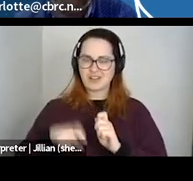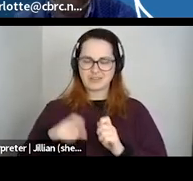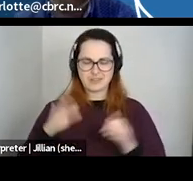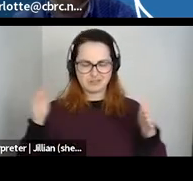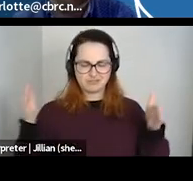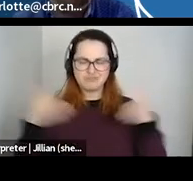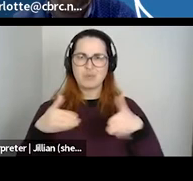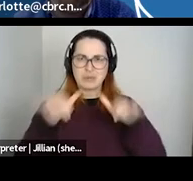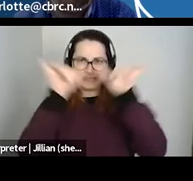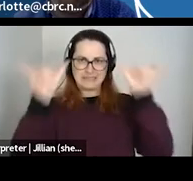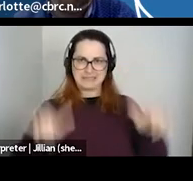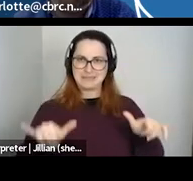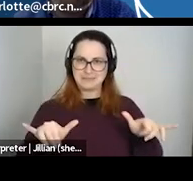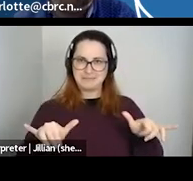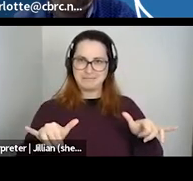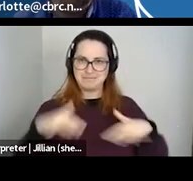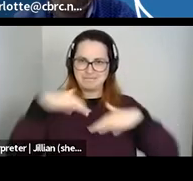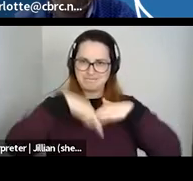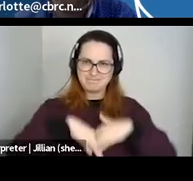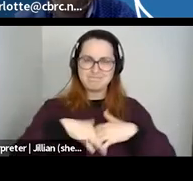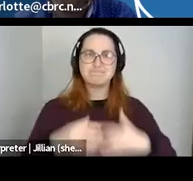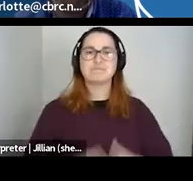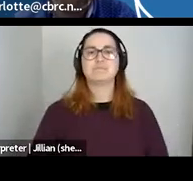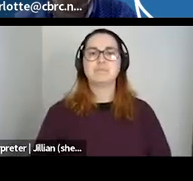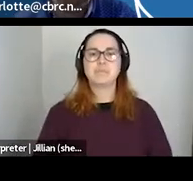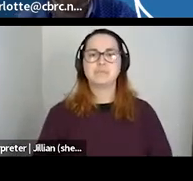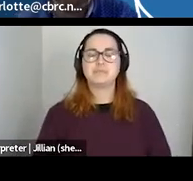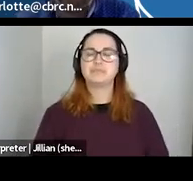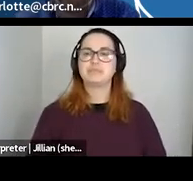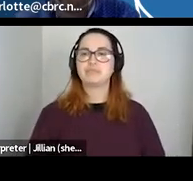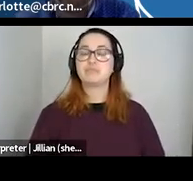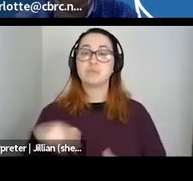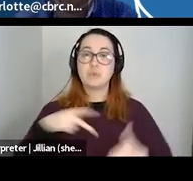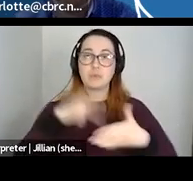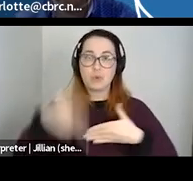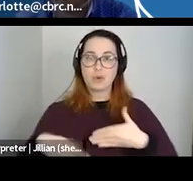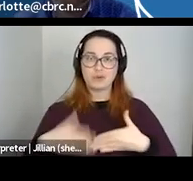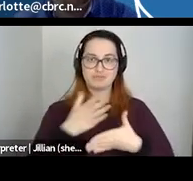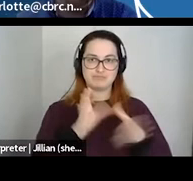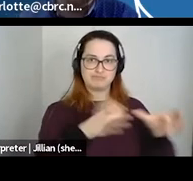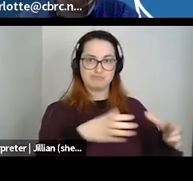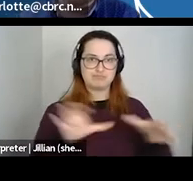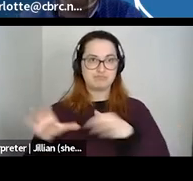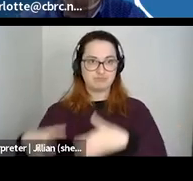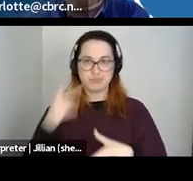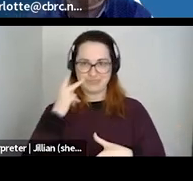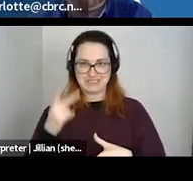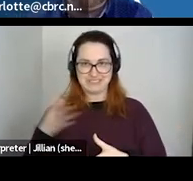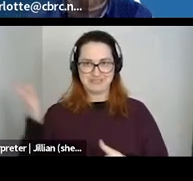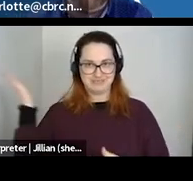for 2SLGBTQIA plus people. The program is divided into two parts, as you can see on the slide.